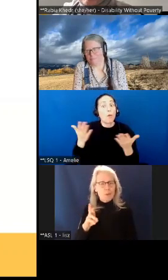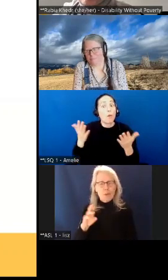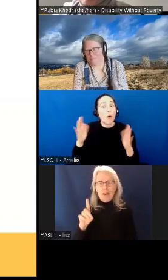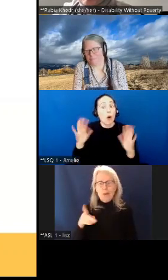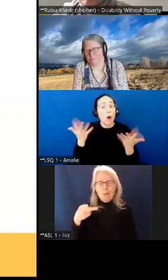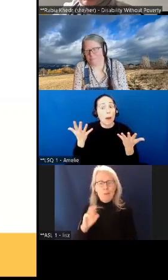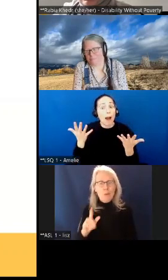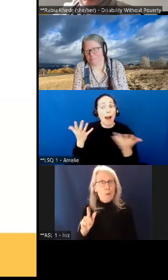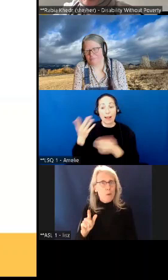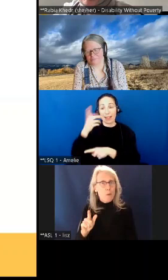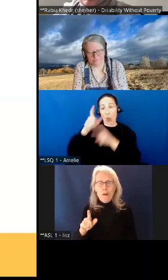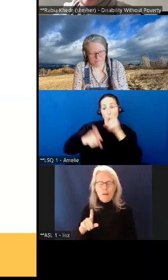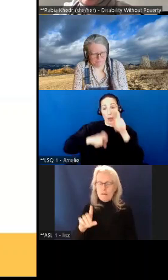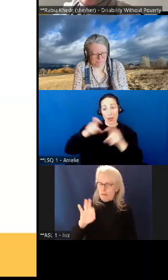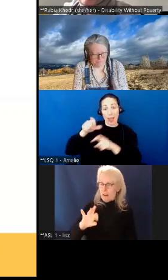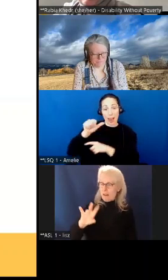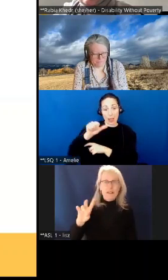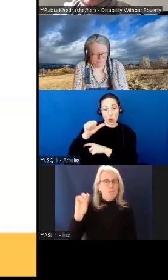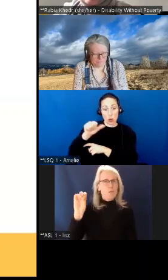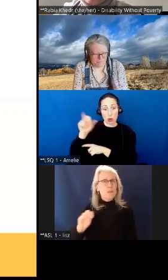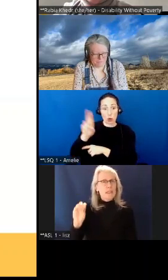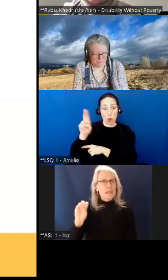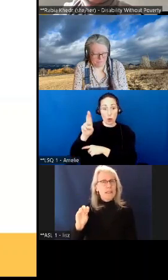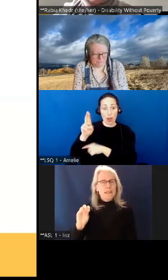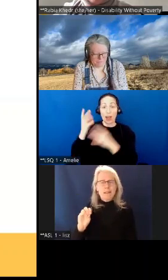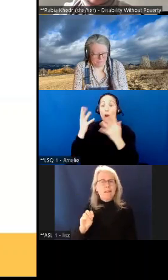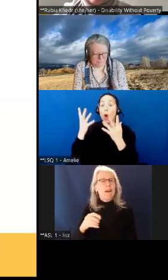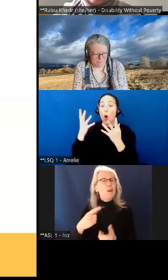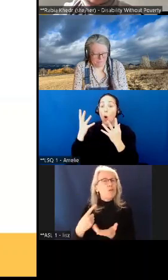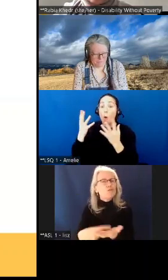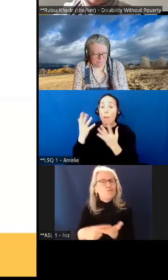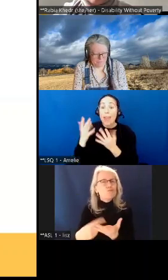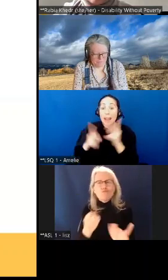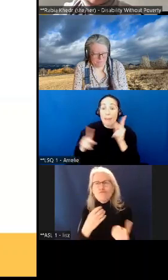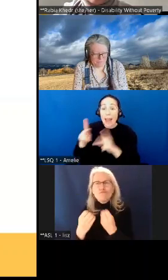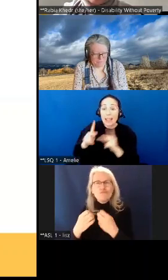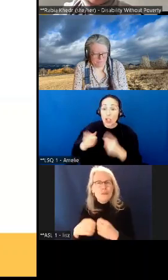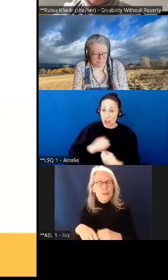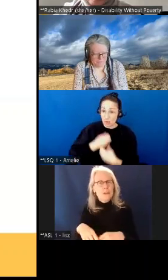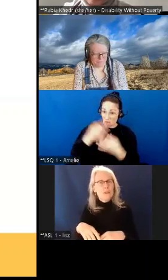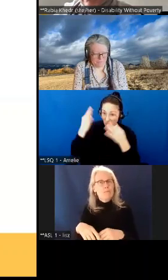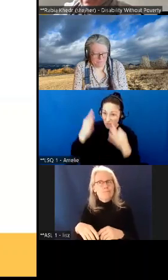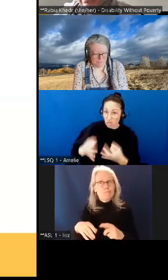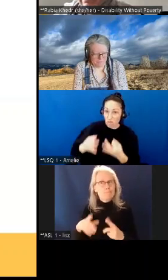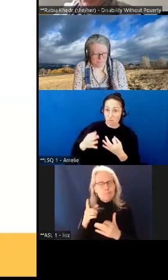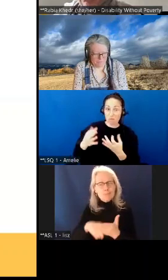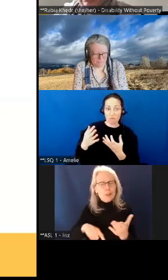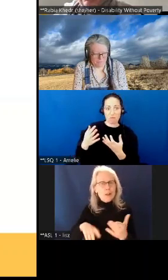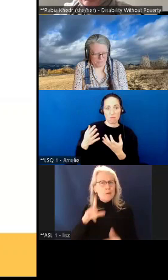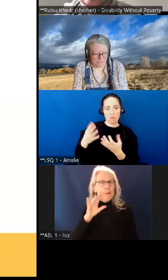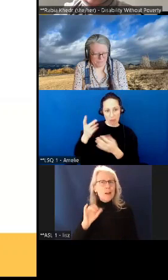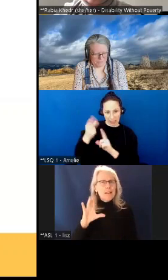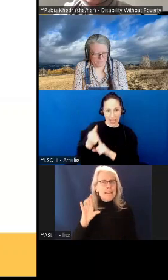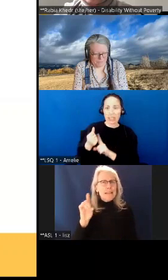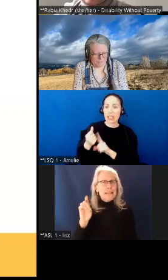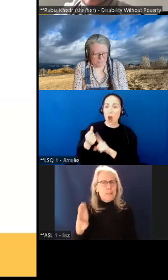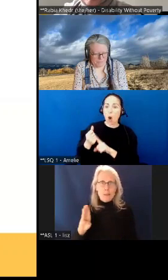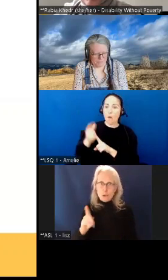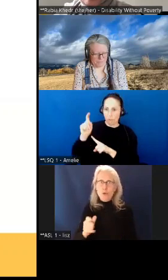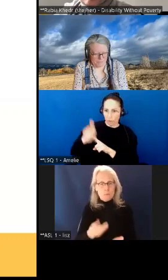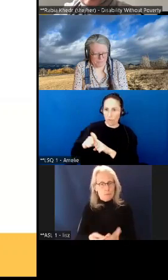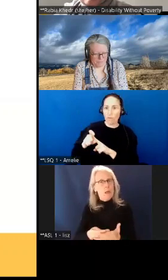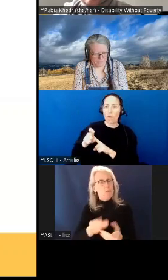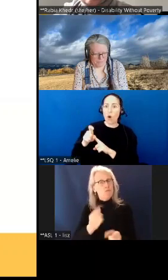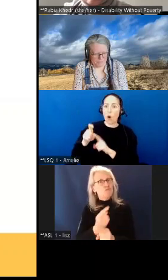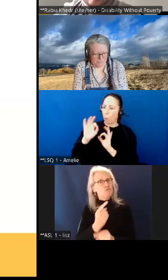of people in our shape the cdb consultation are saying that it should be well-funded to lift people with disabilities